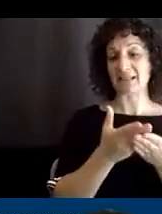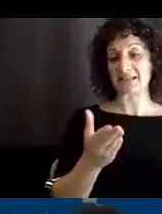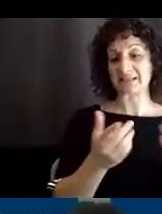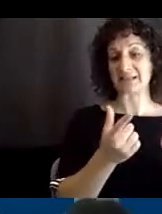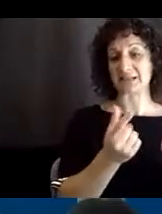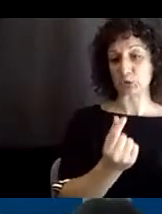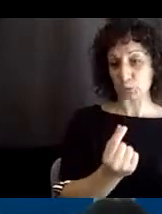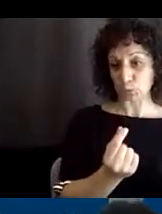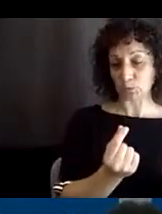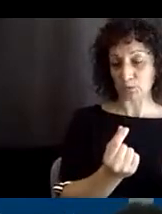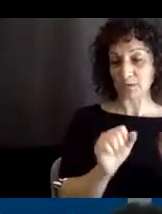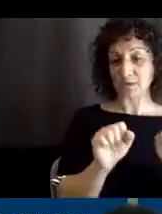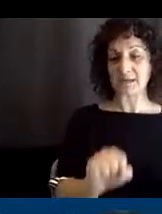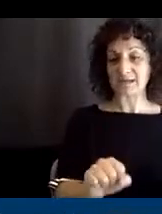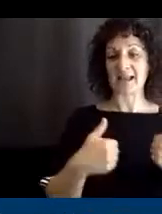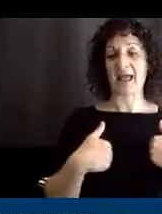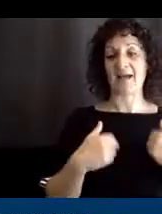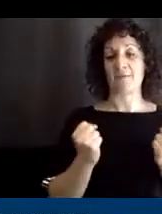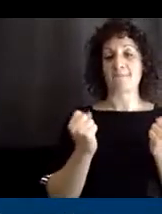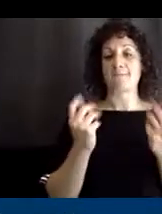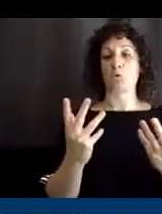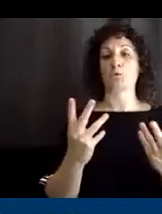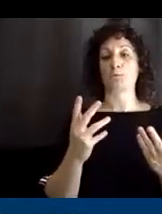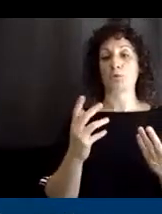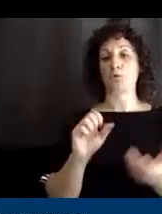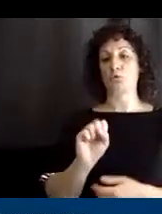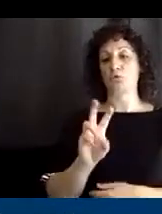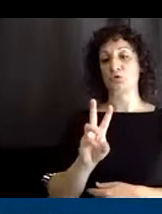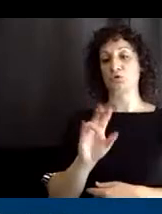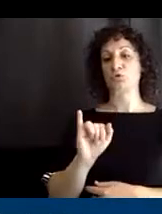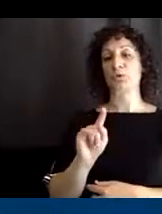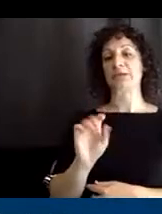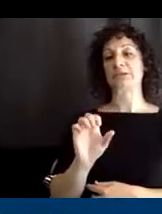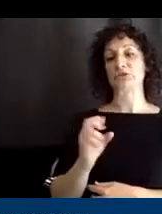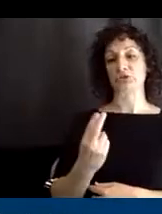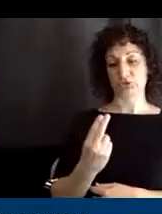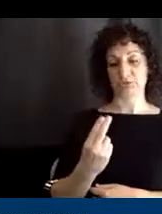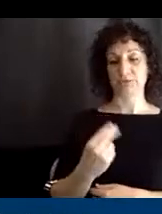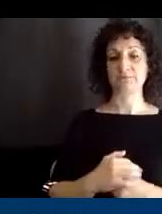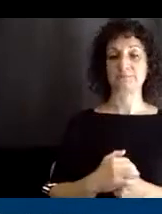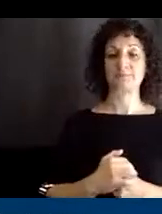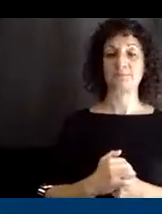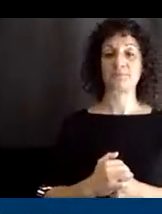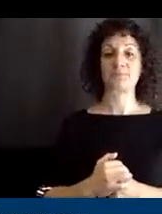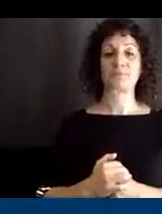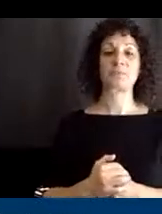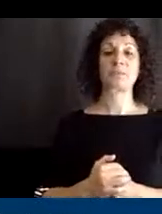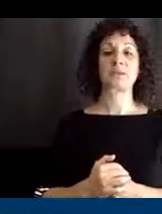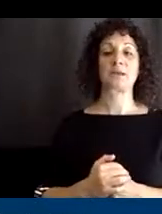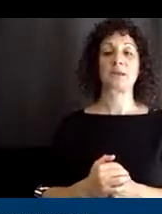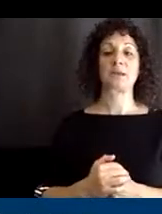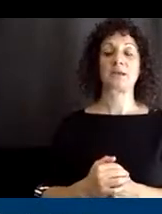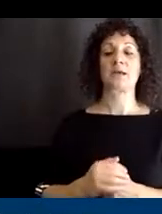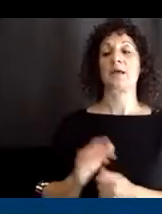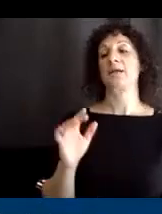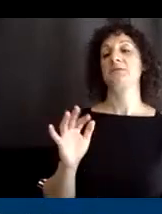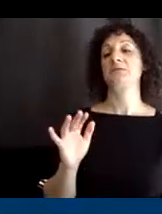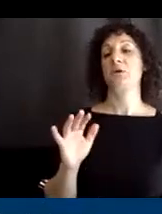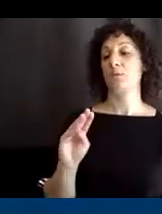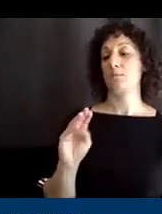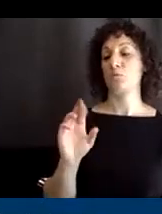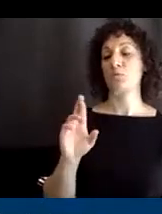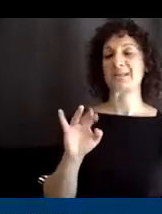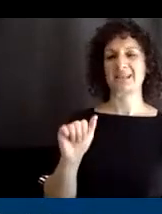activated by multiple switches. So again, Marissa Cohen talked about this during her presentation, but